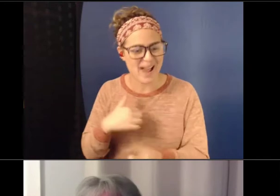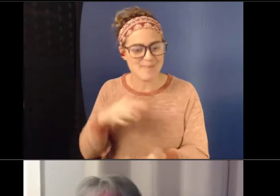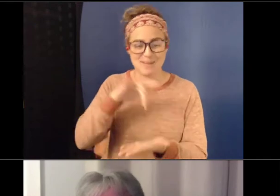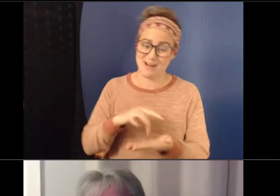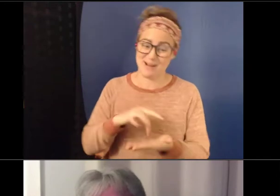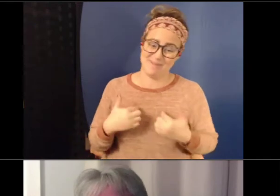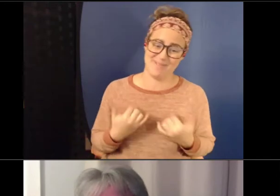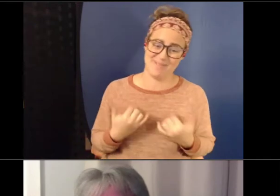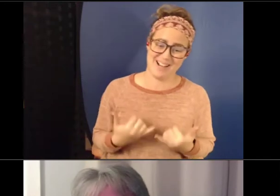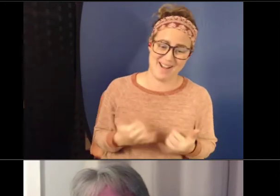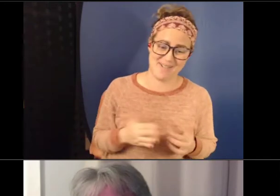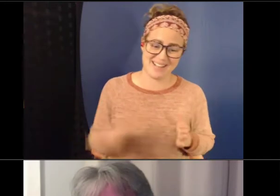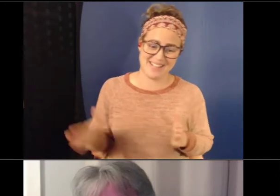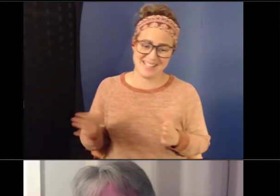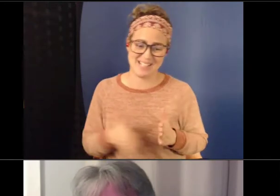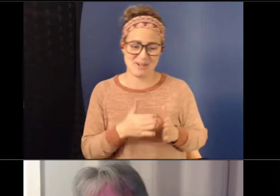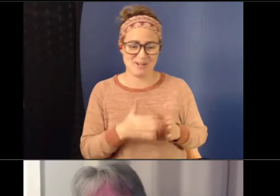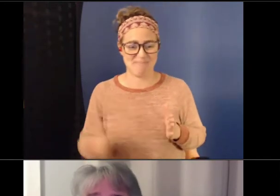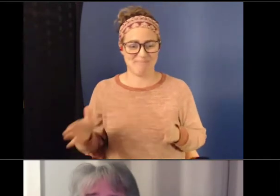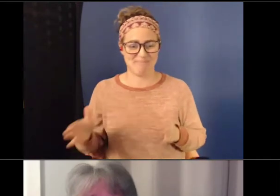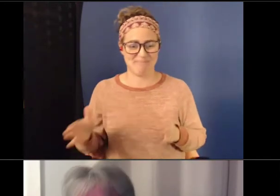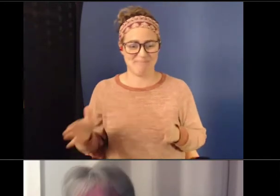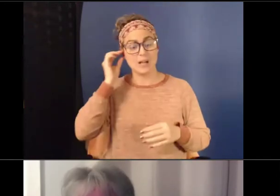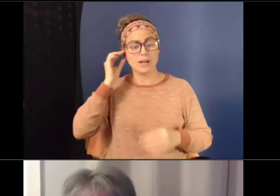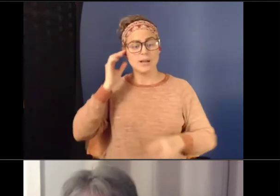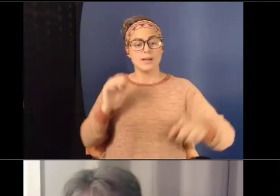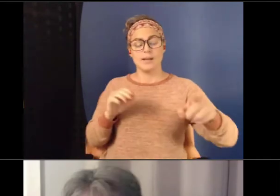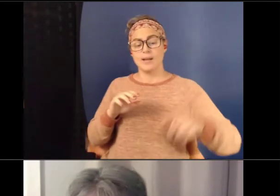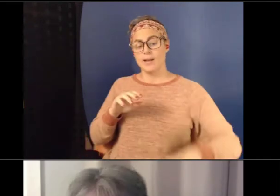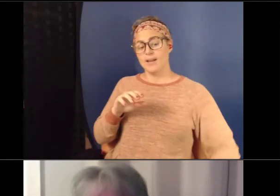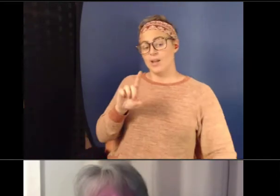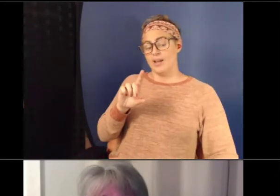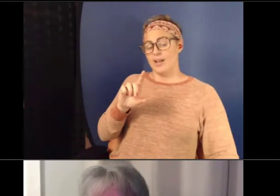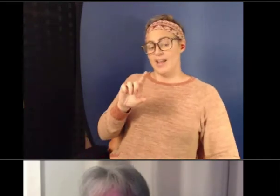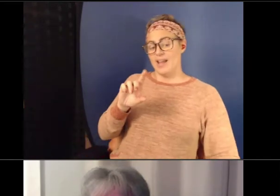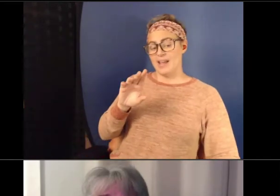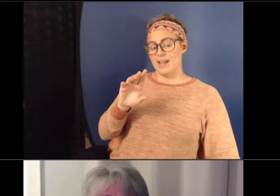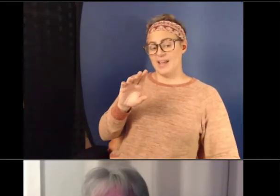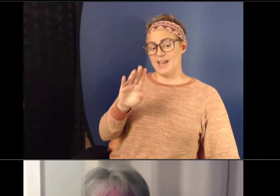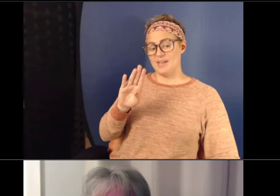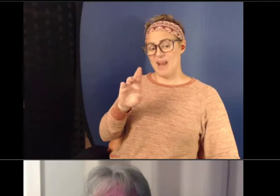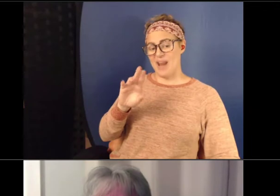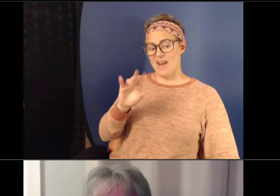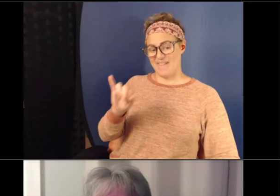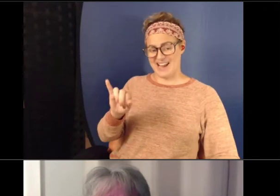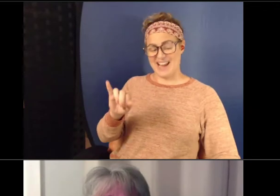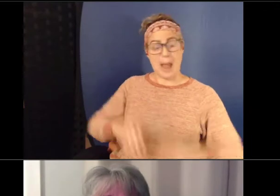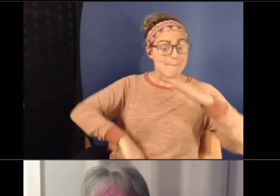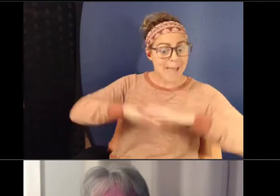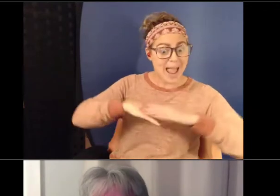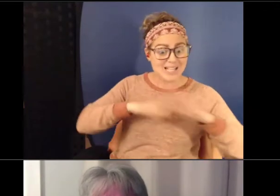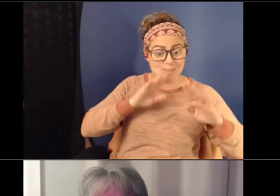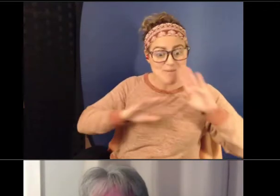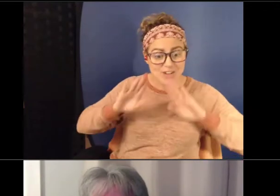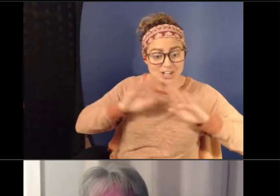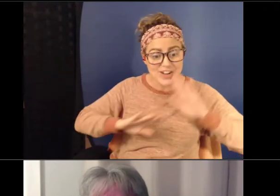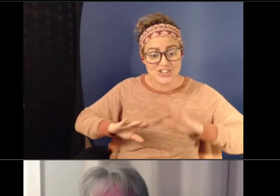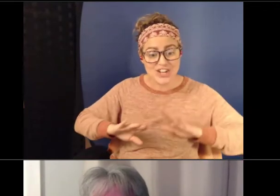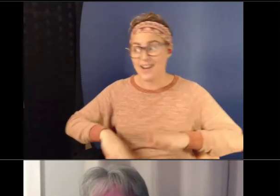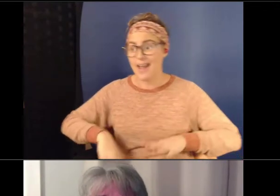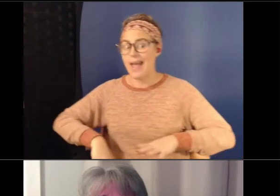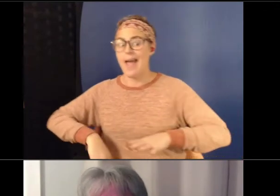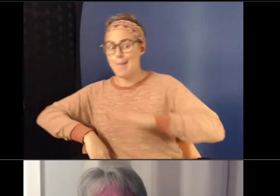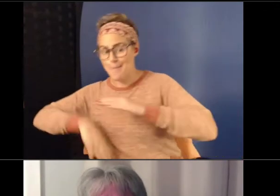I am maximum frustration and maximum hopefulness at the same time. I feel like